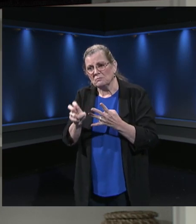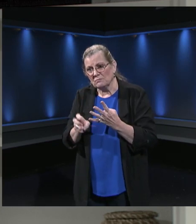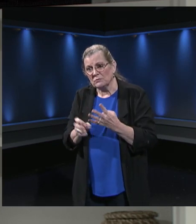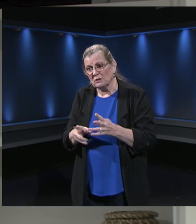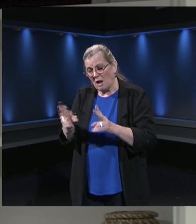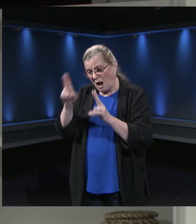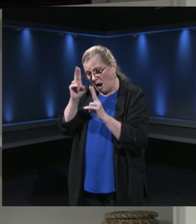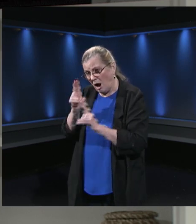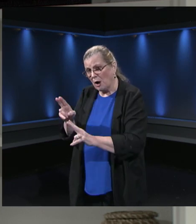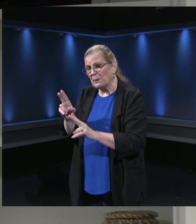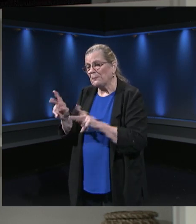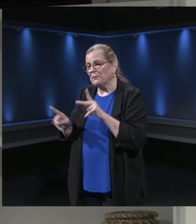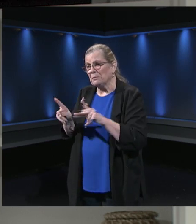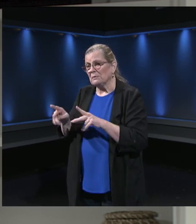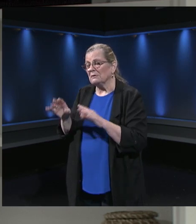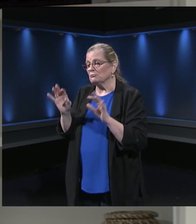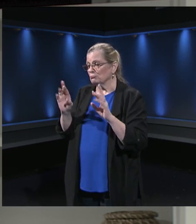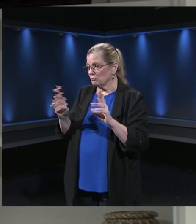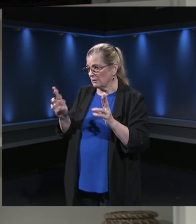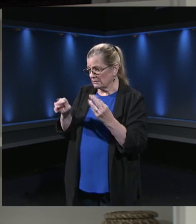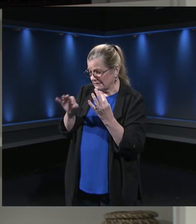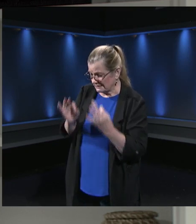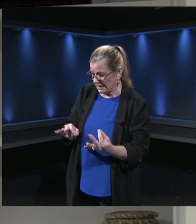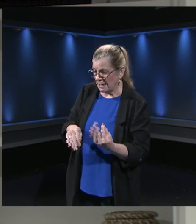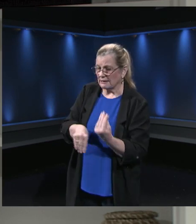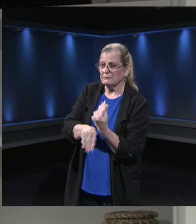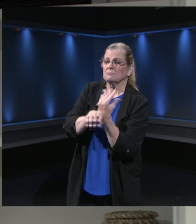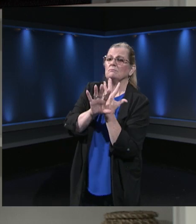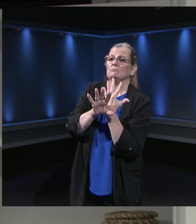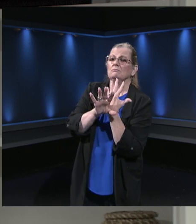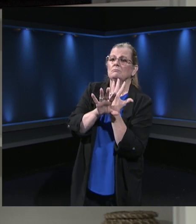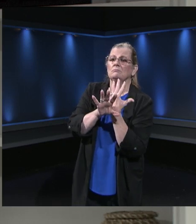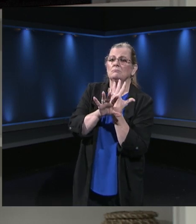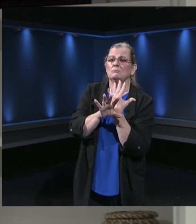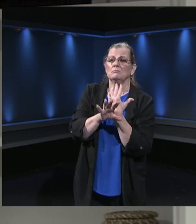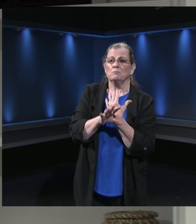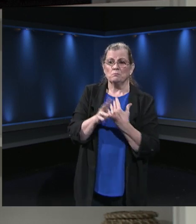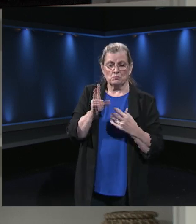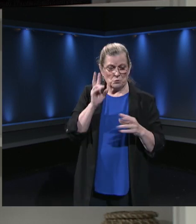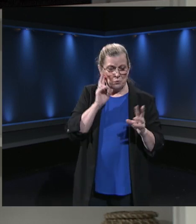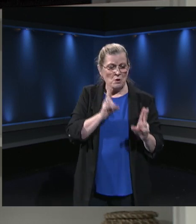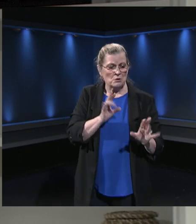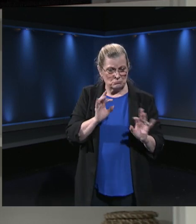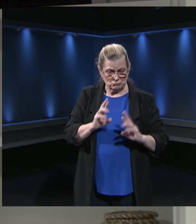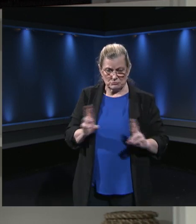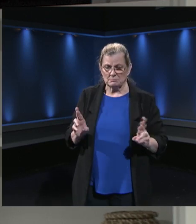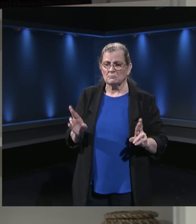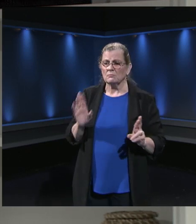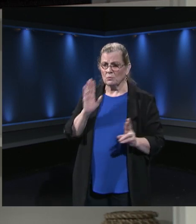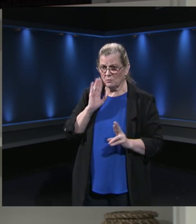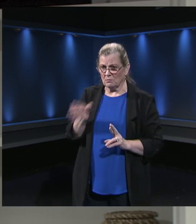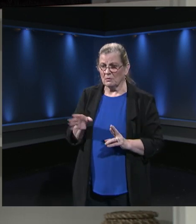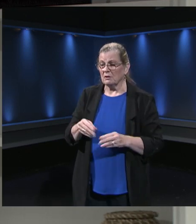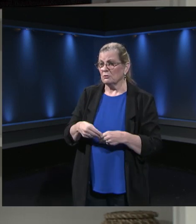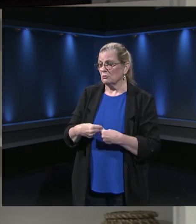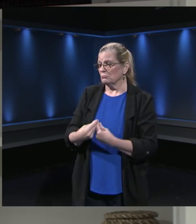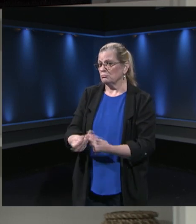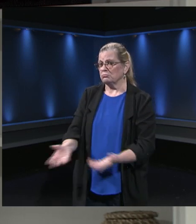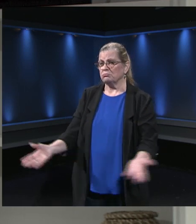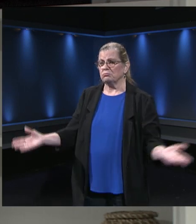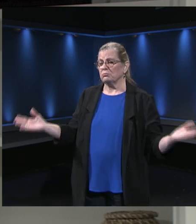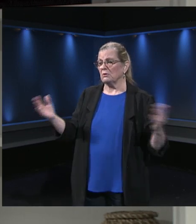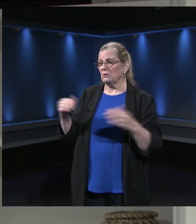that expressed that preference back in the summer. And again, we will update the community as we get closer